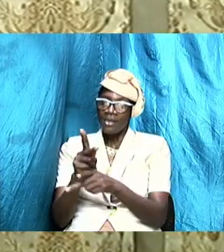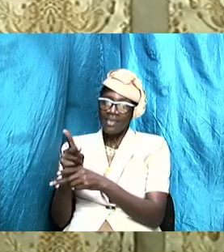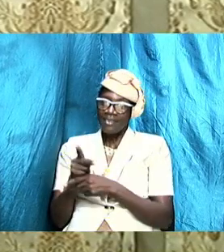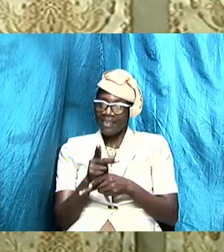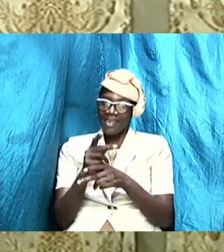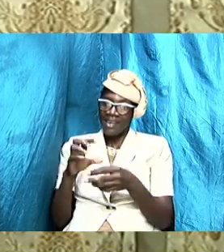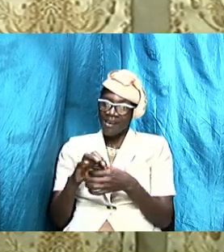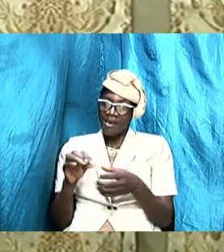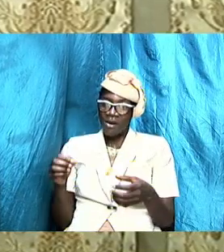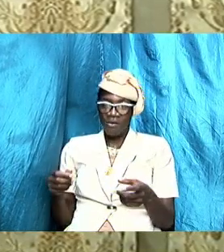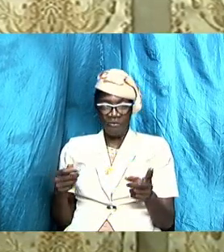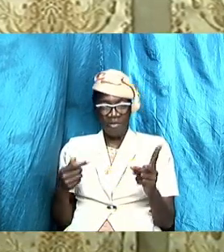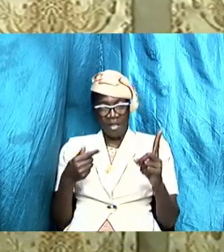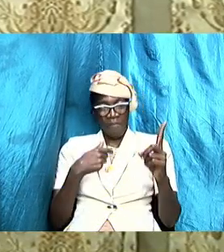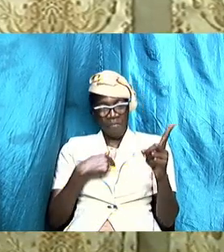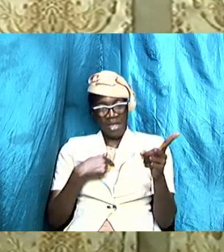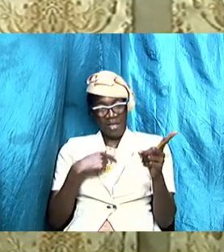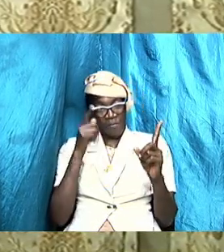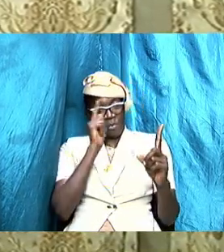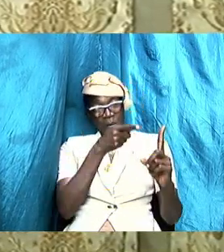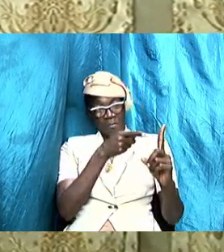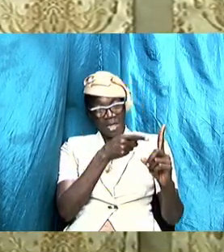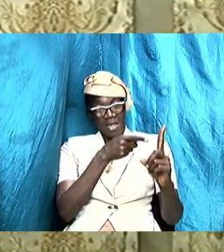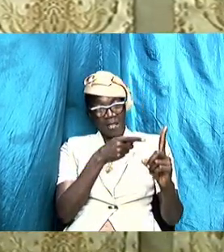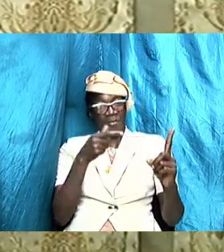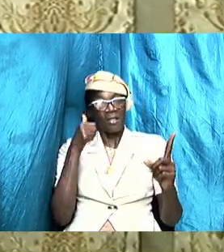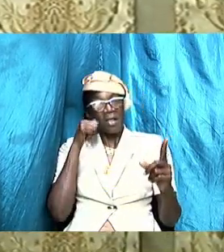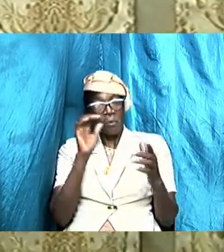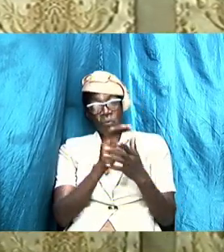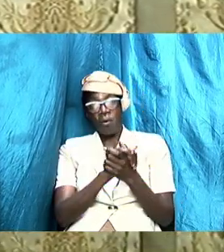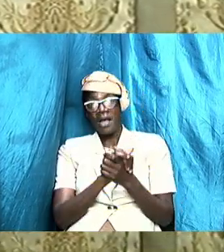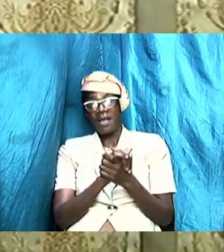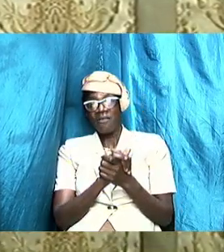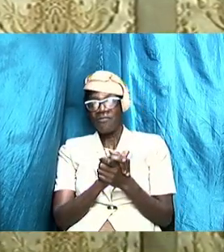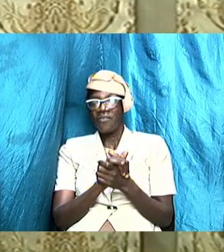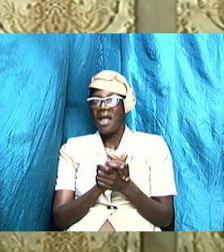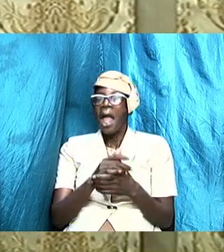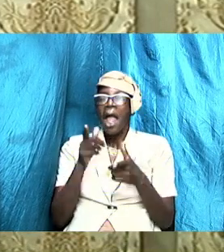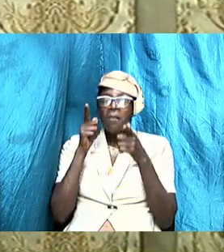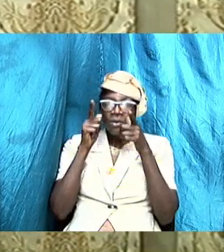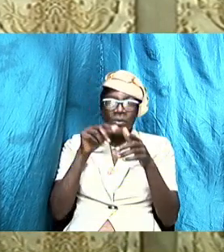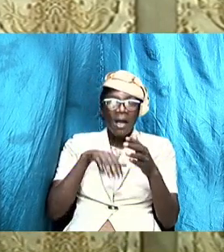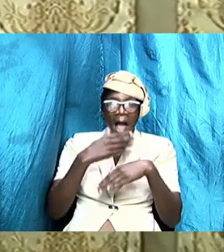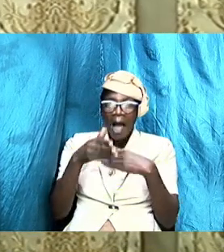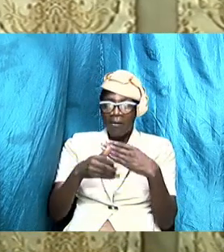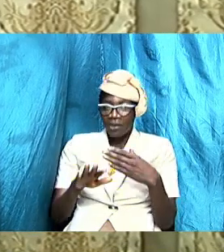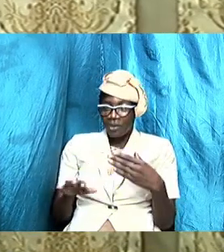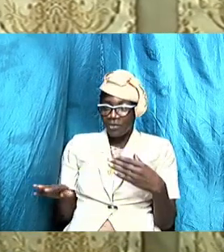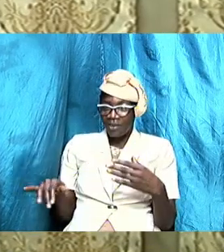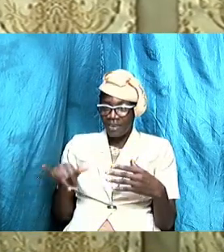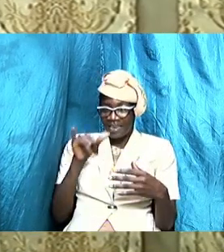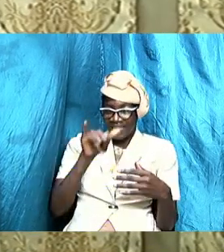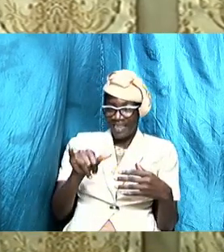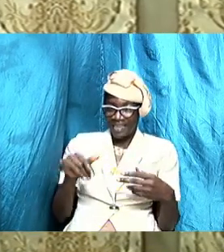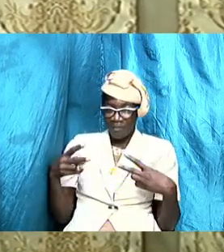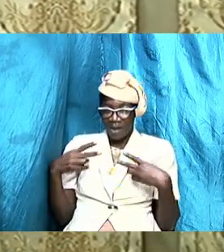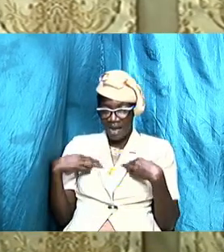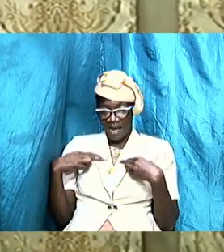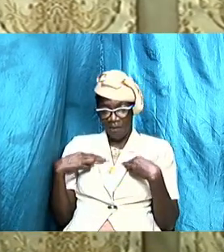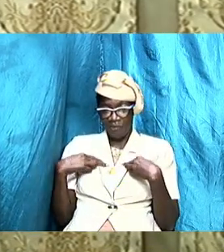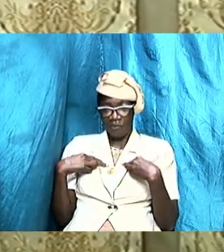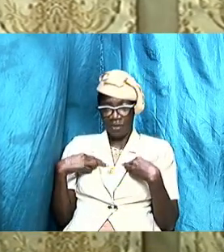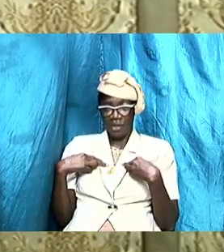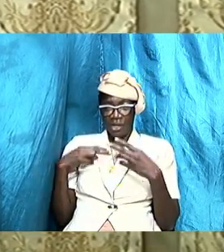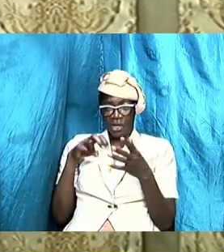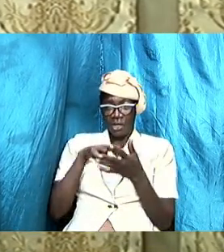me he does it out of the way to get this sorted out him look after the children and yet him have this weakness and I go and beat